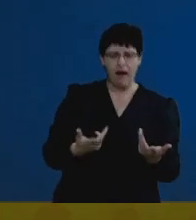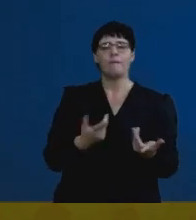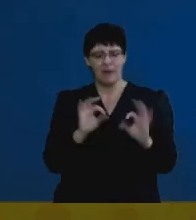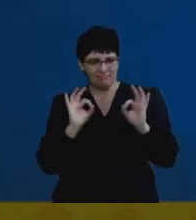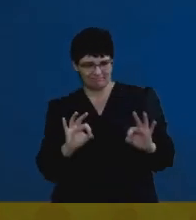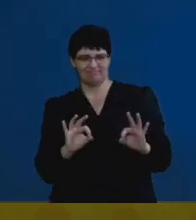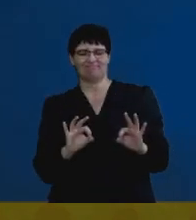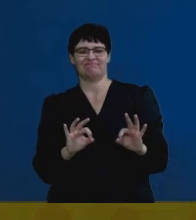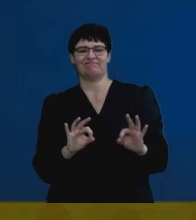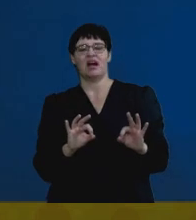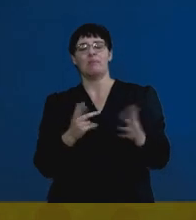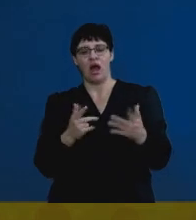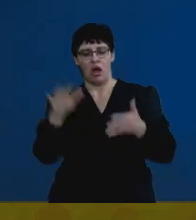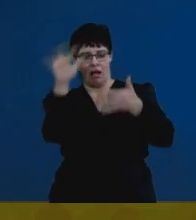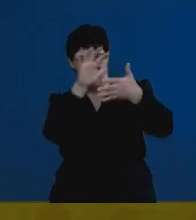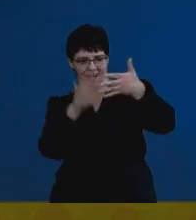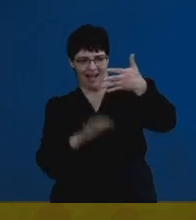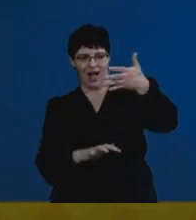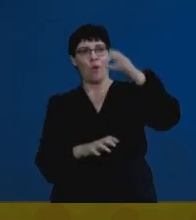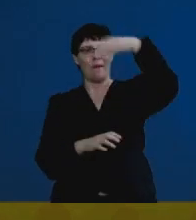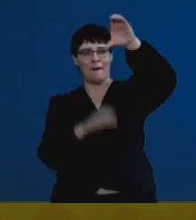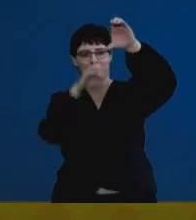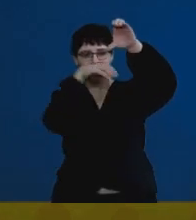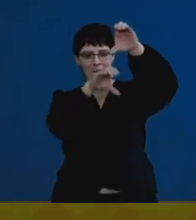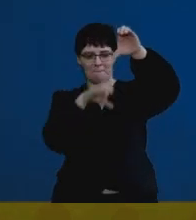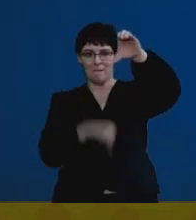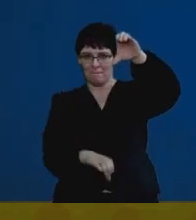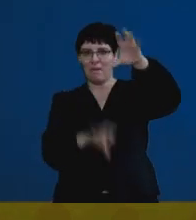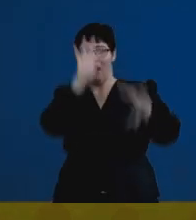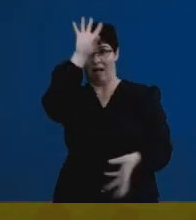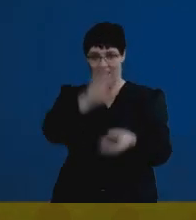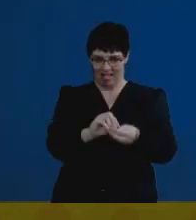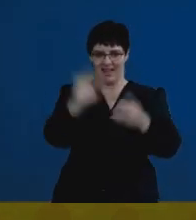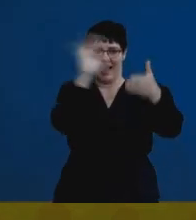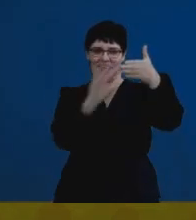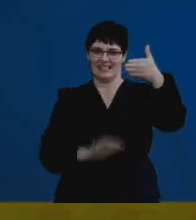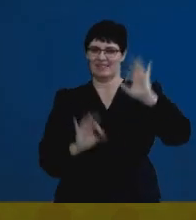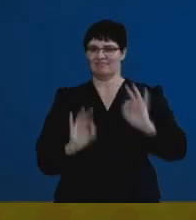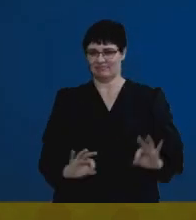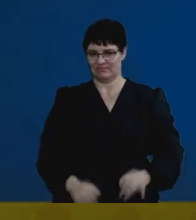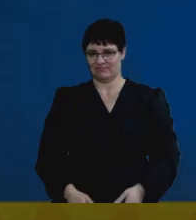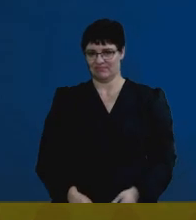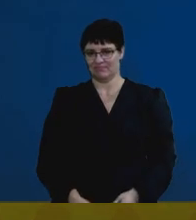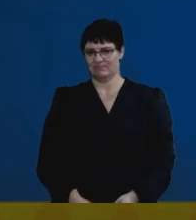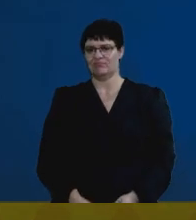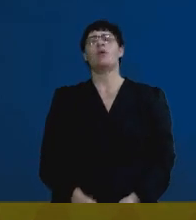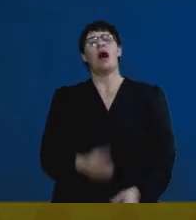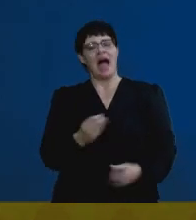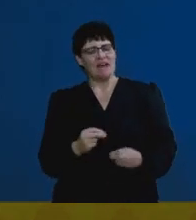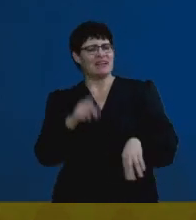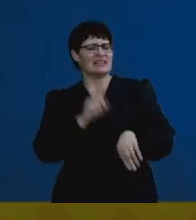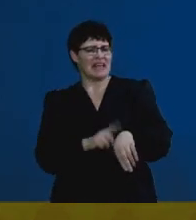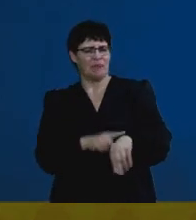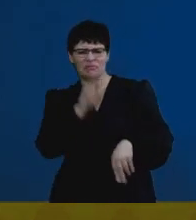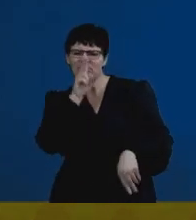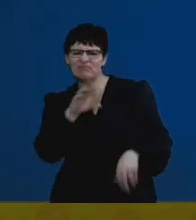synthesize a longer essay, which is made up of three or four subsections. So, guys, we've spent some time looking